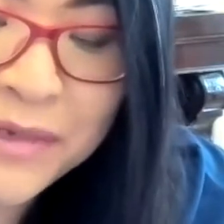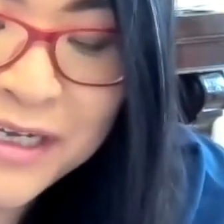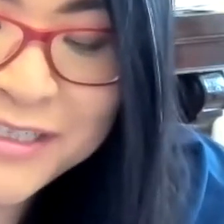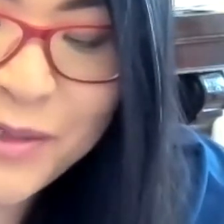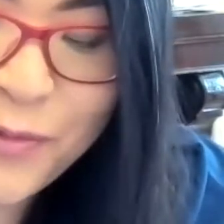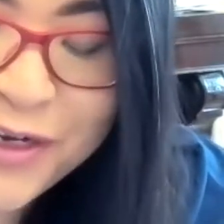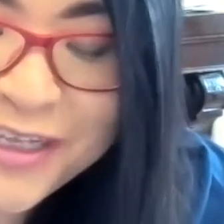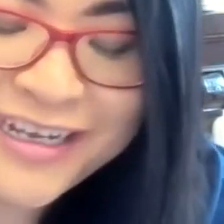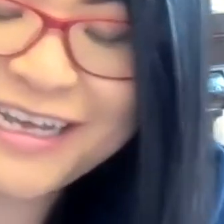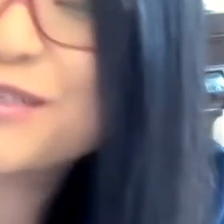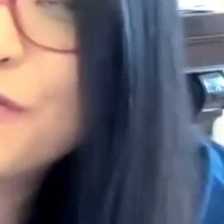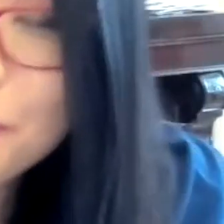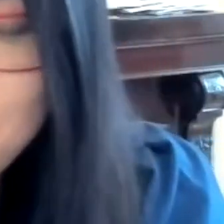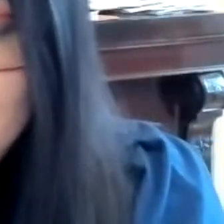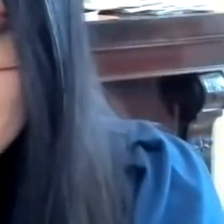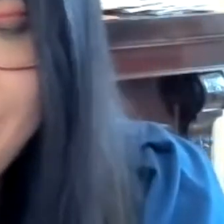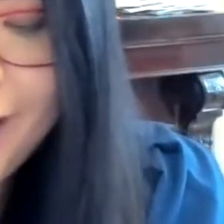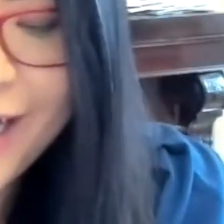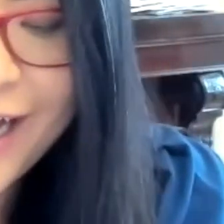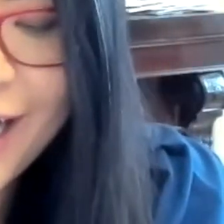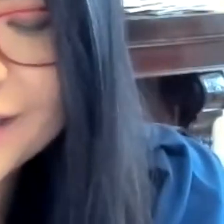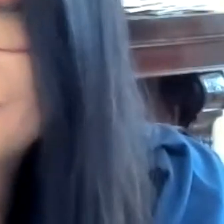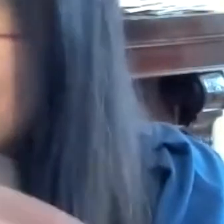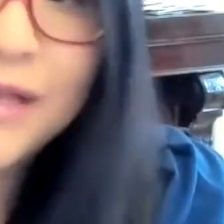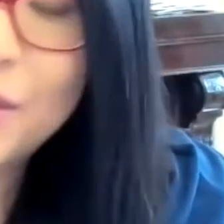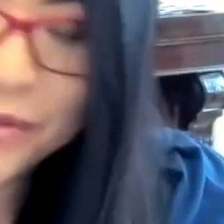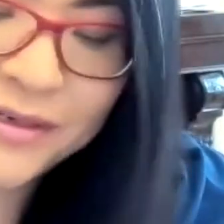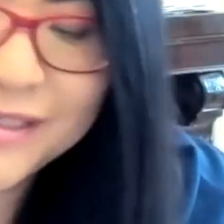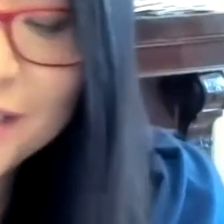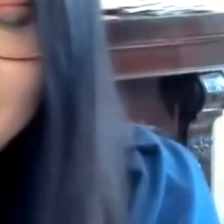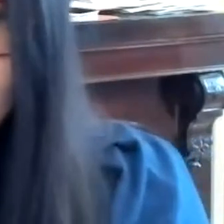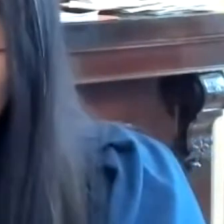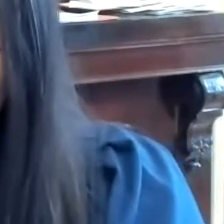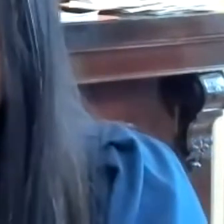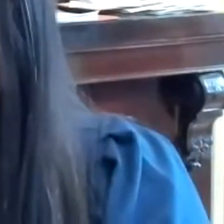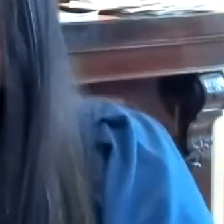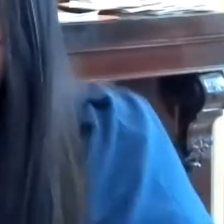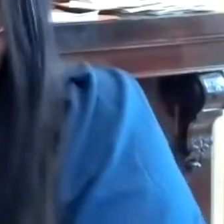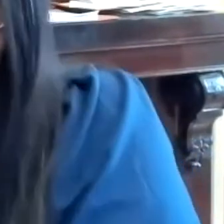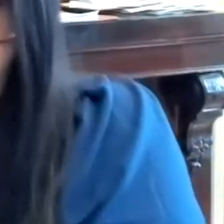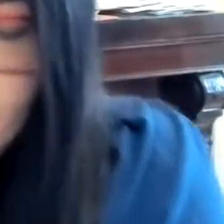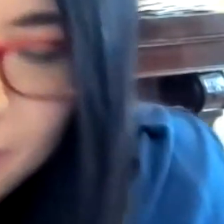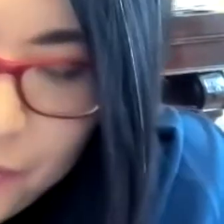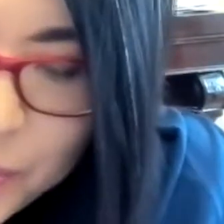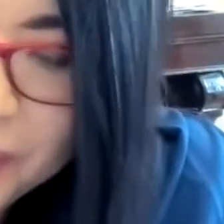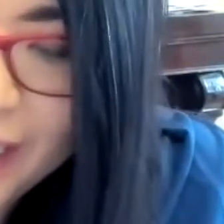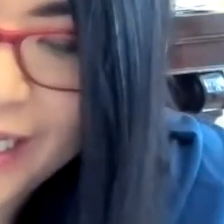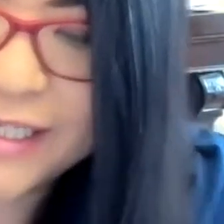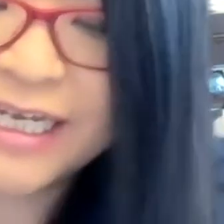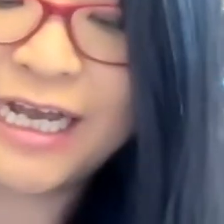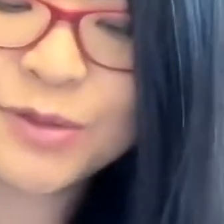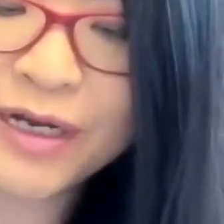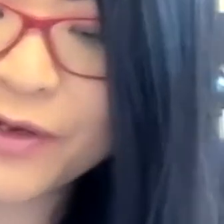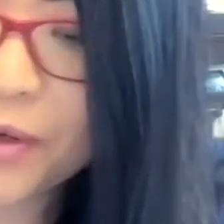to shame so we're going to announce the first winner and they're not in order it's just picking out the first one